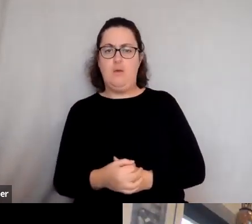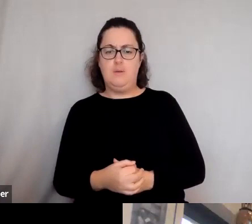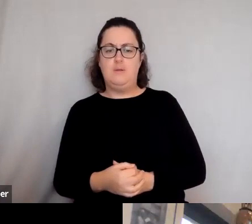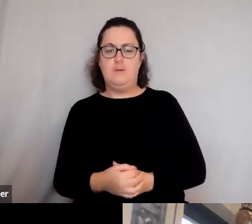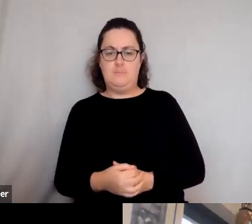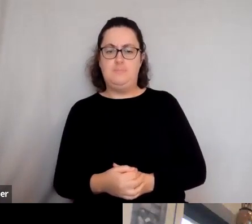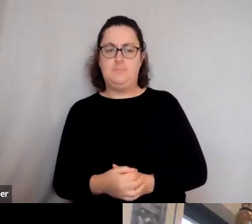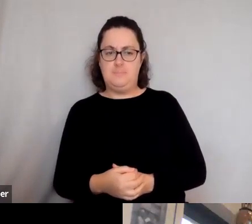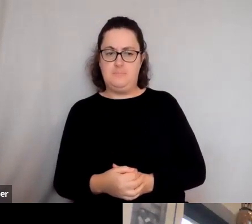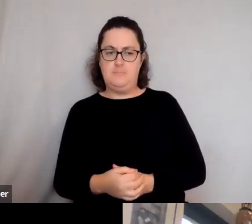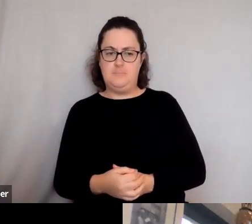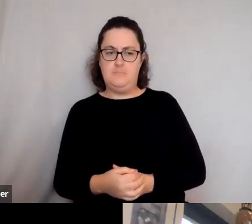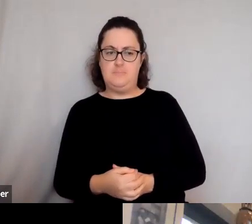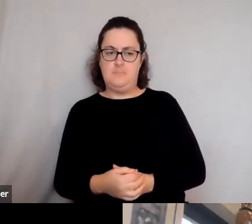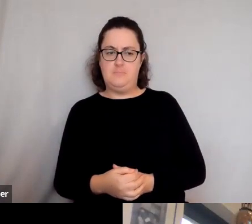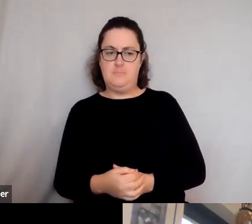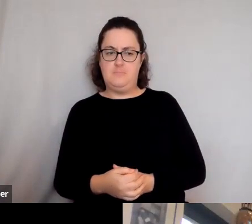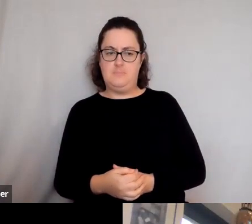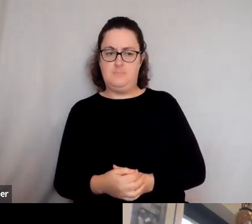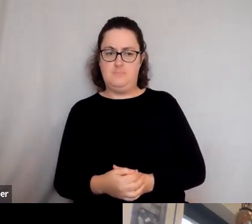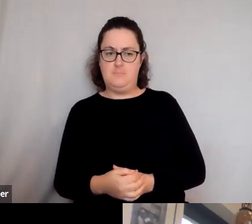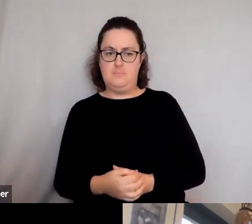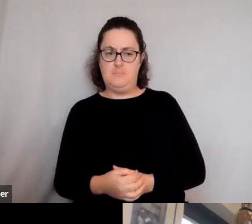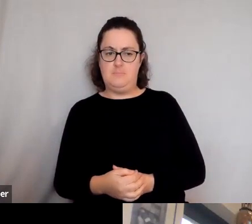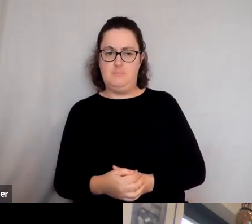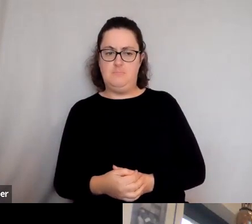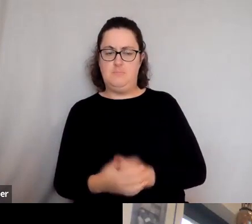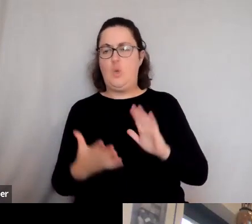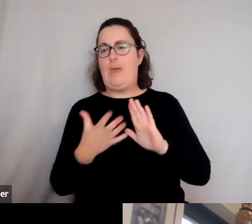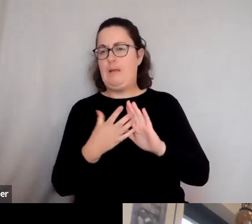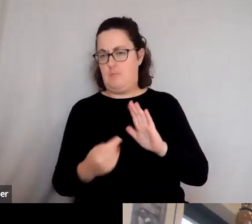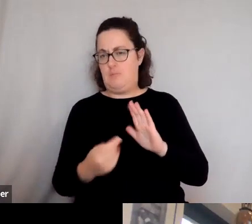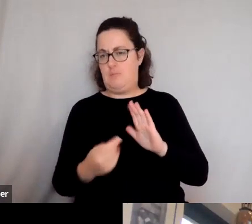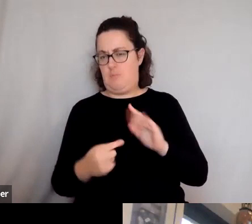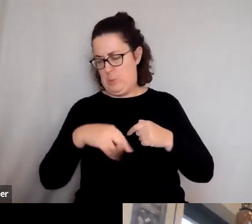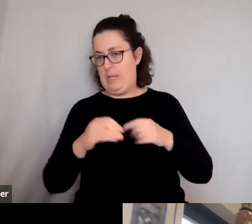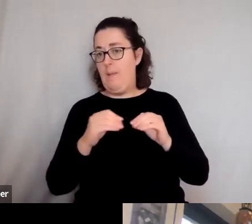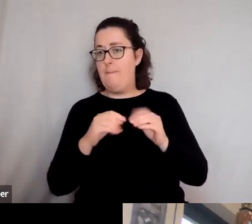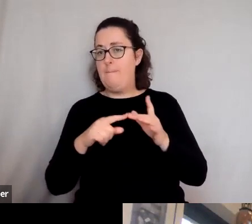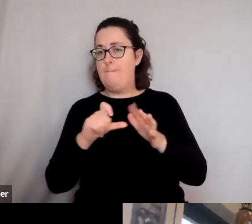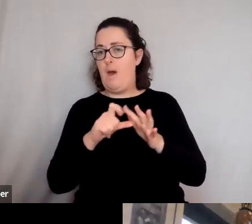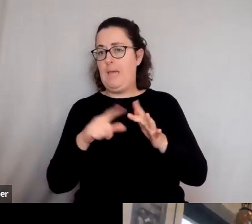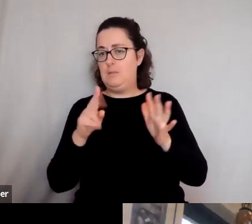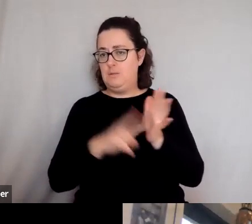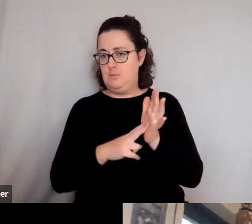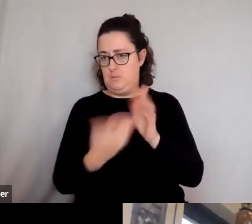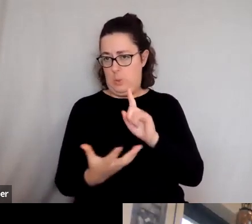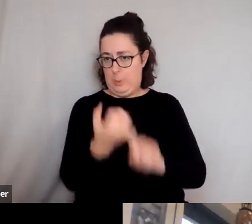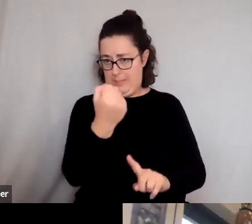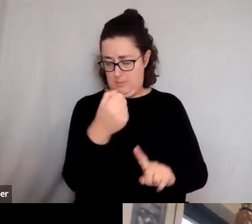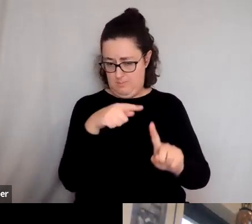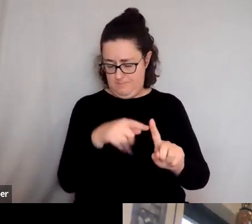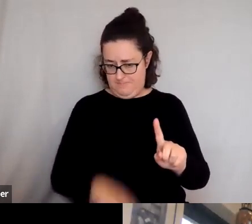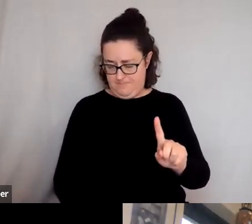You, if you were to say, you know, say Joe Biden does win later this week, if you tell it to say to him, if you